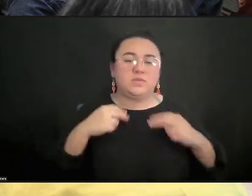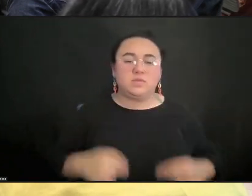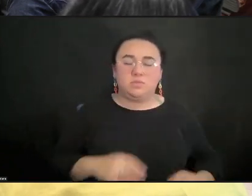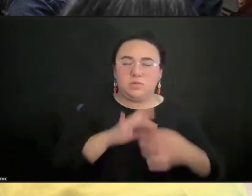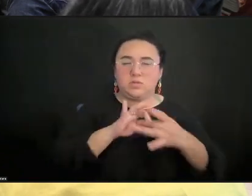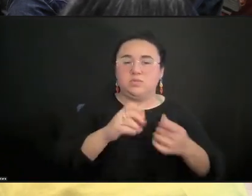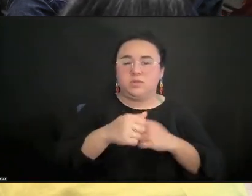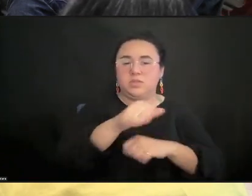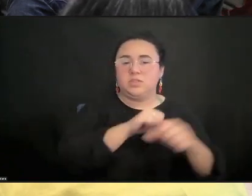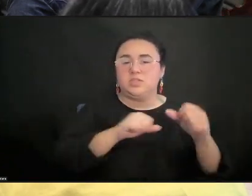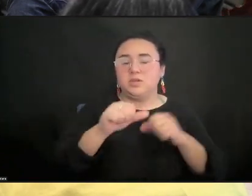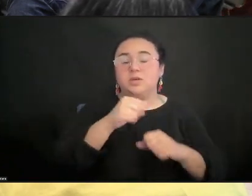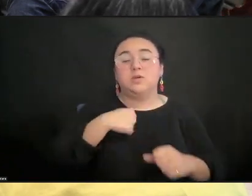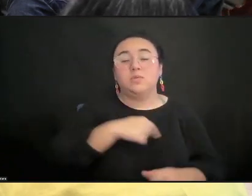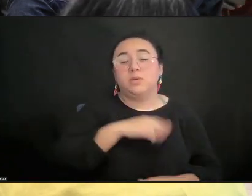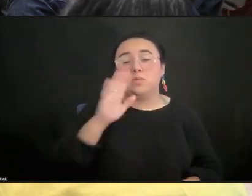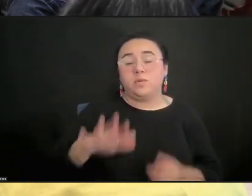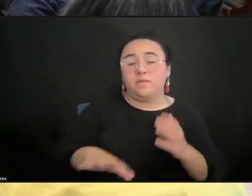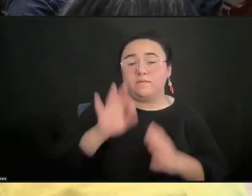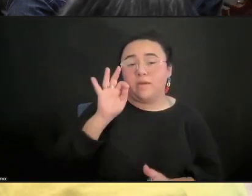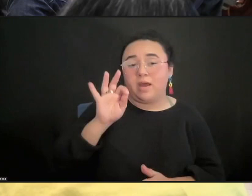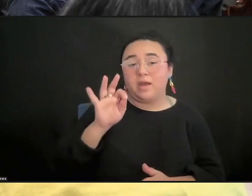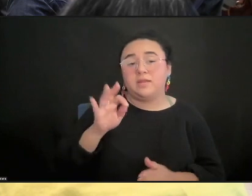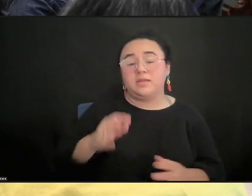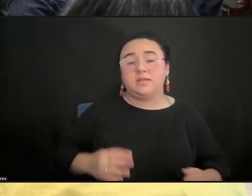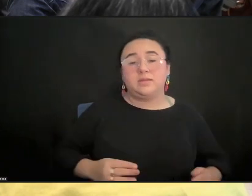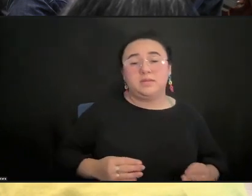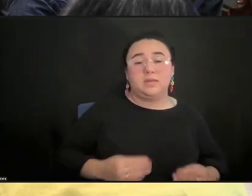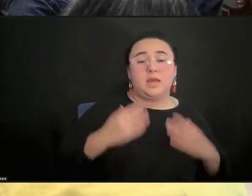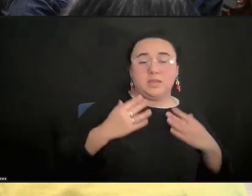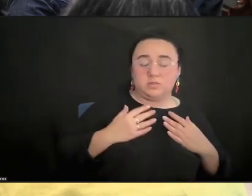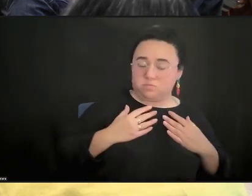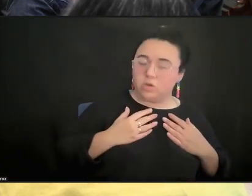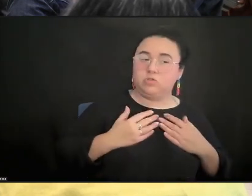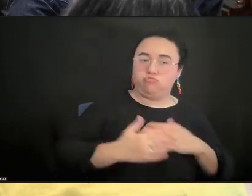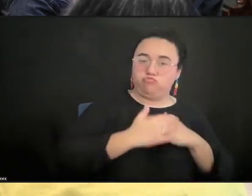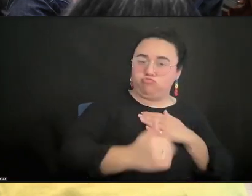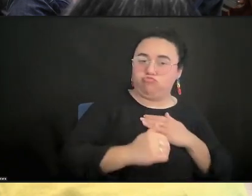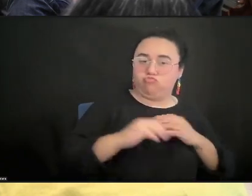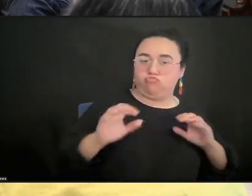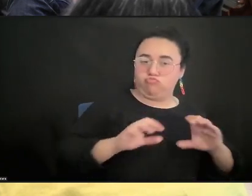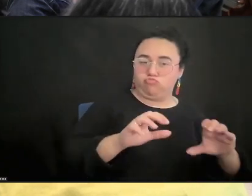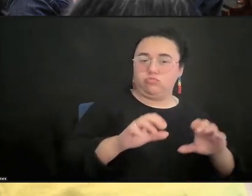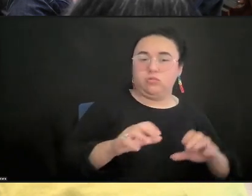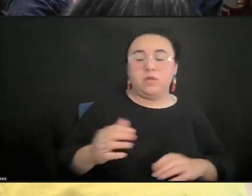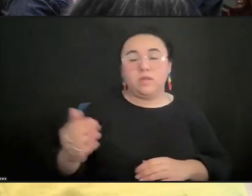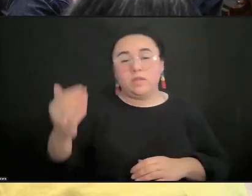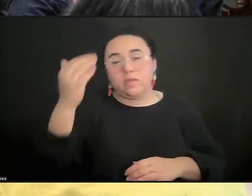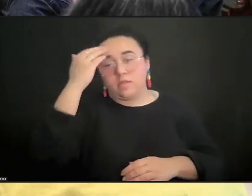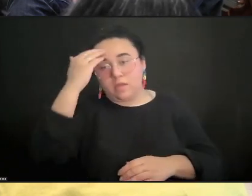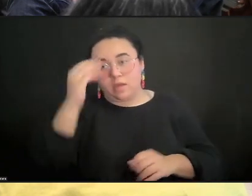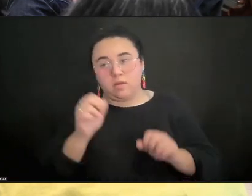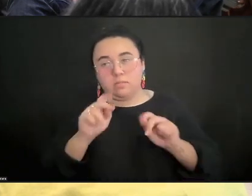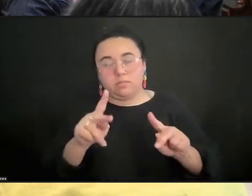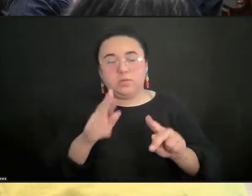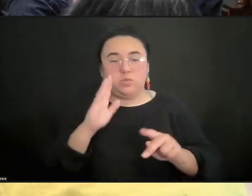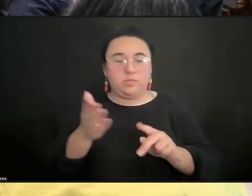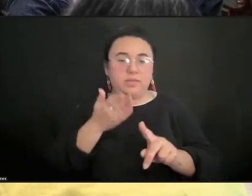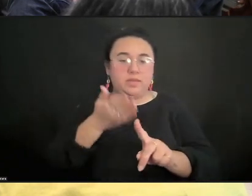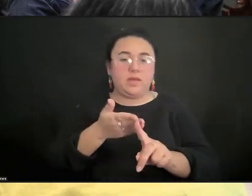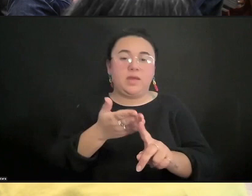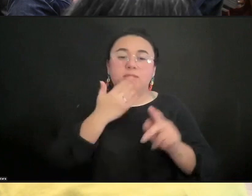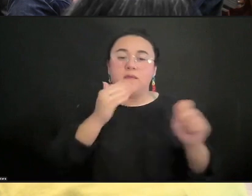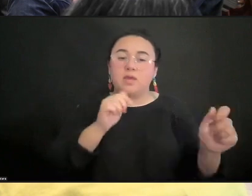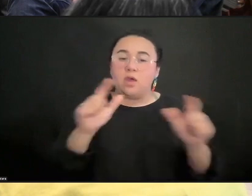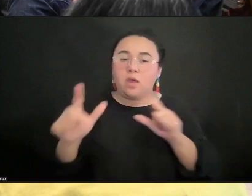find both the inspiration to act and the knowledge and the opportunities to come forward. So thank you all.